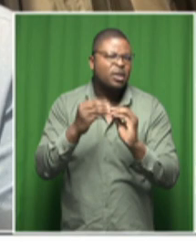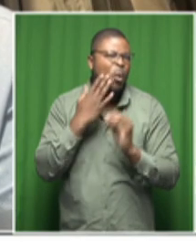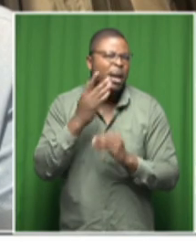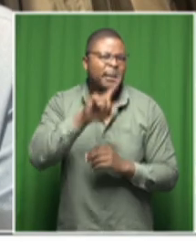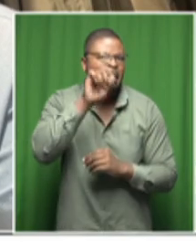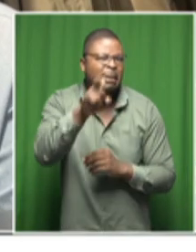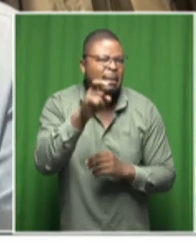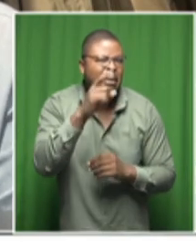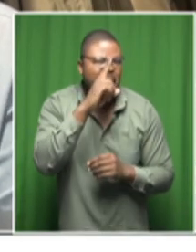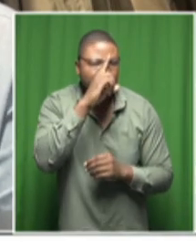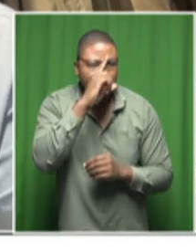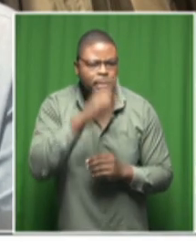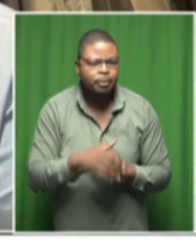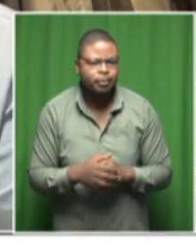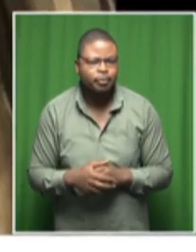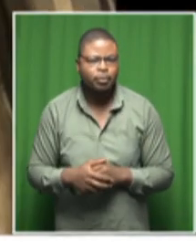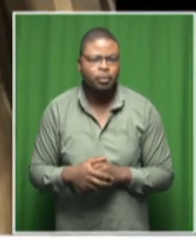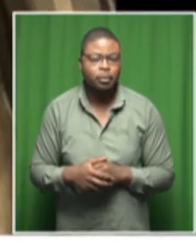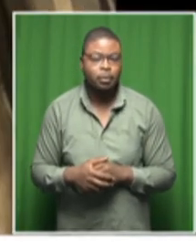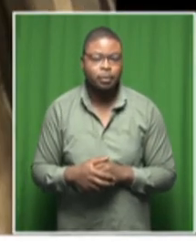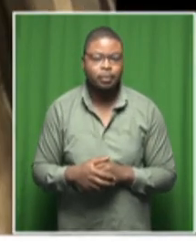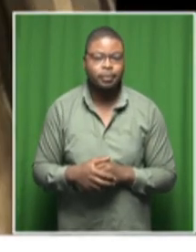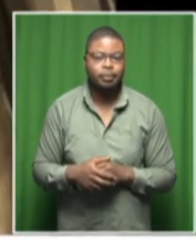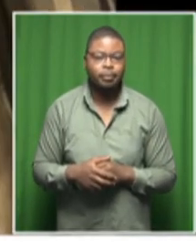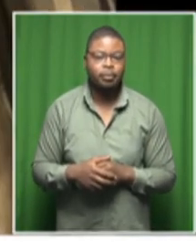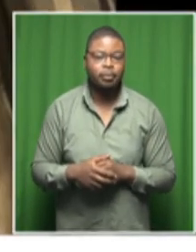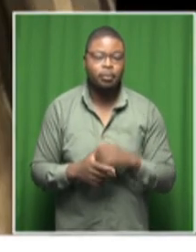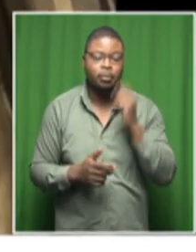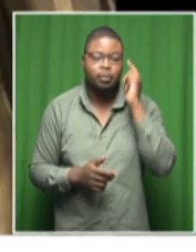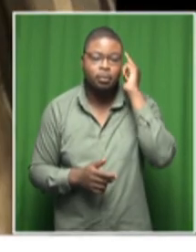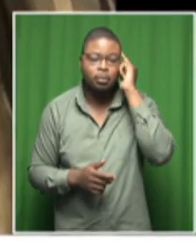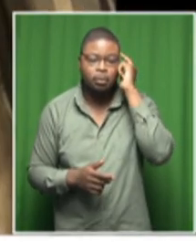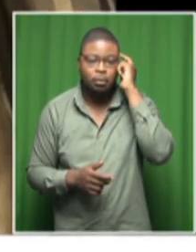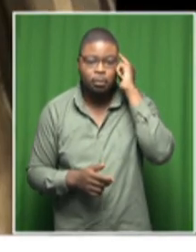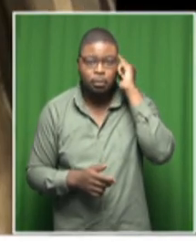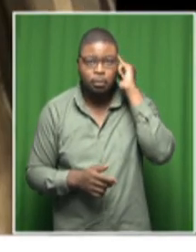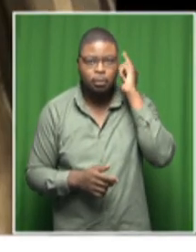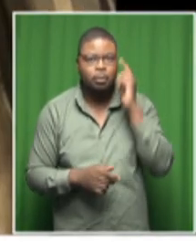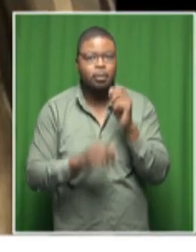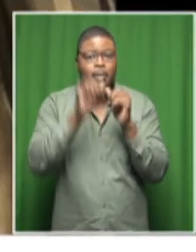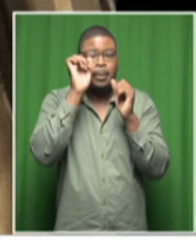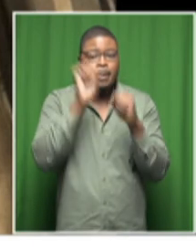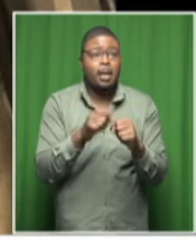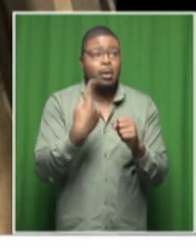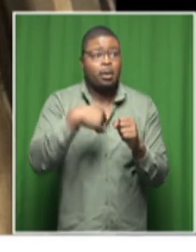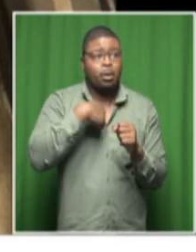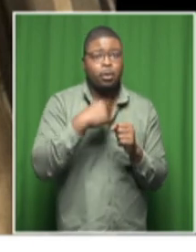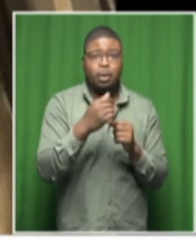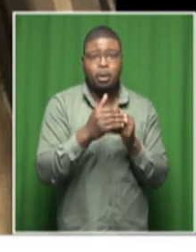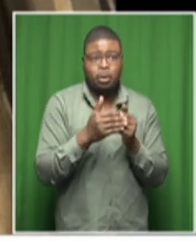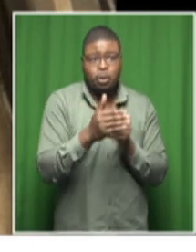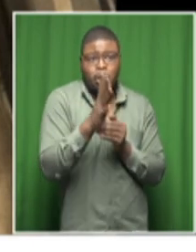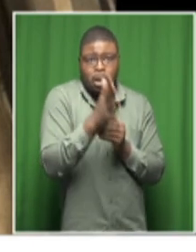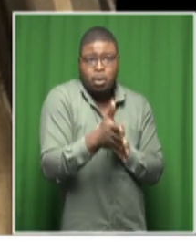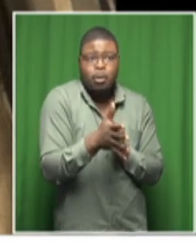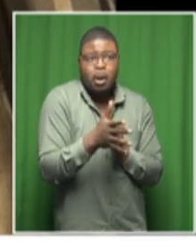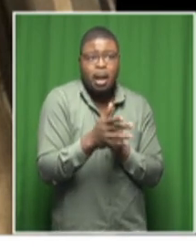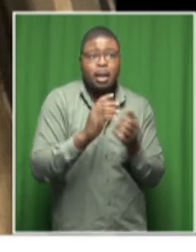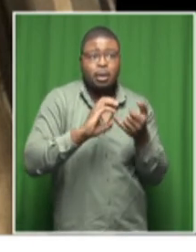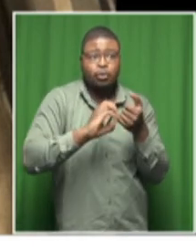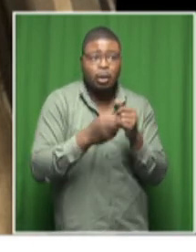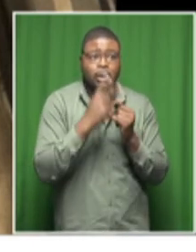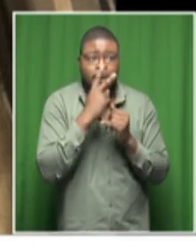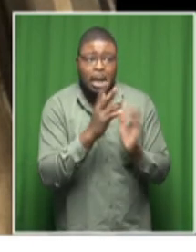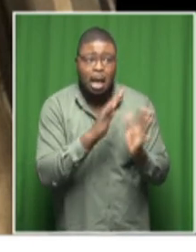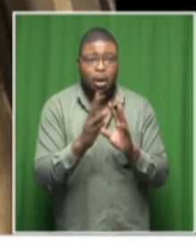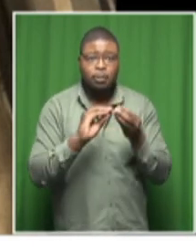i think it's gonna it's gonna take some time because the whole substation has been met